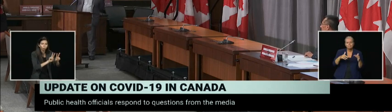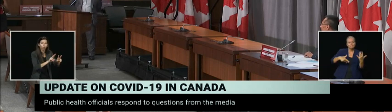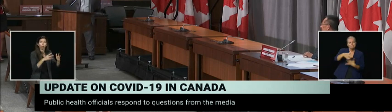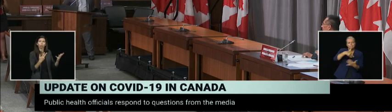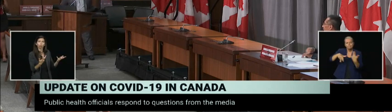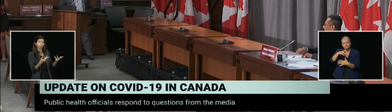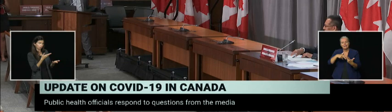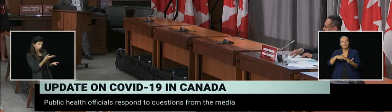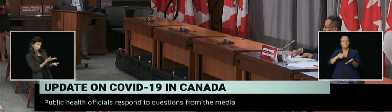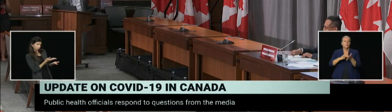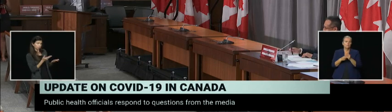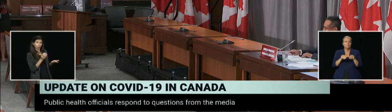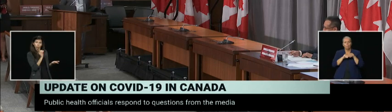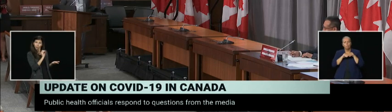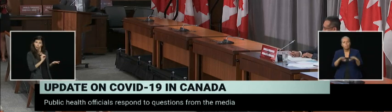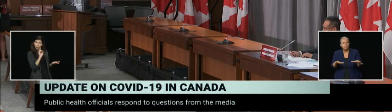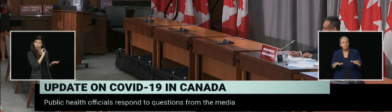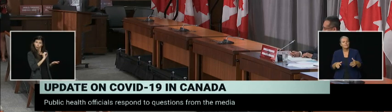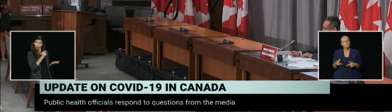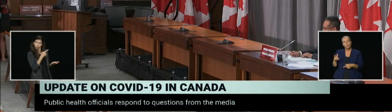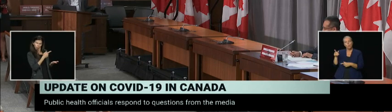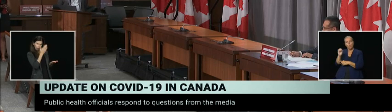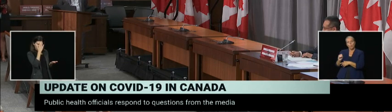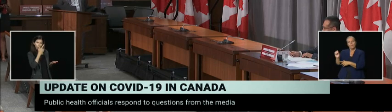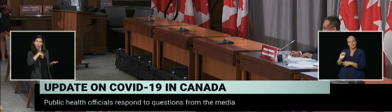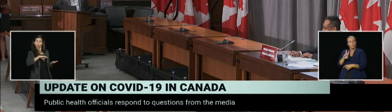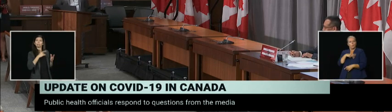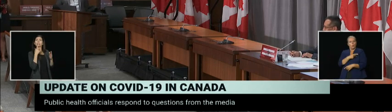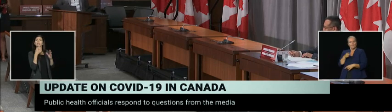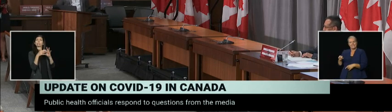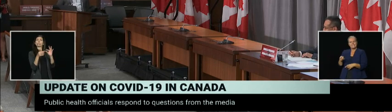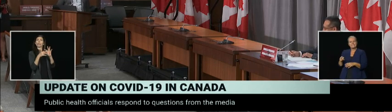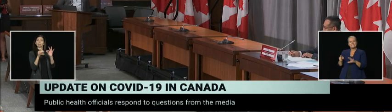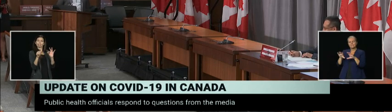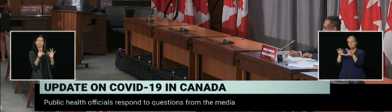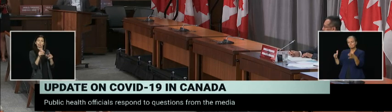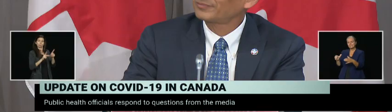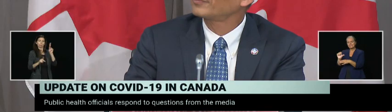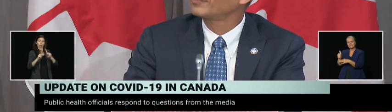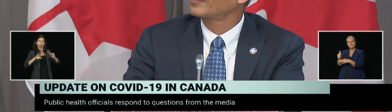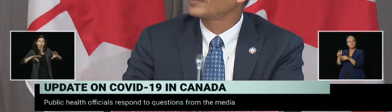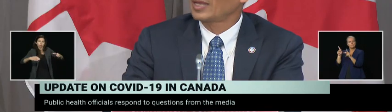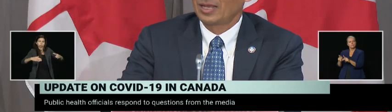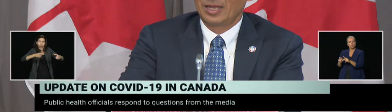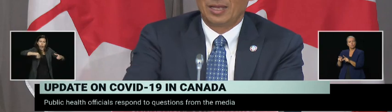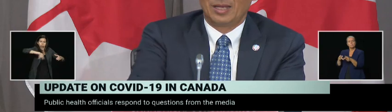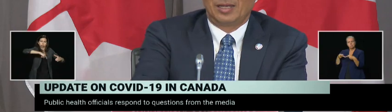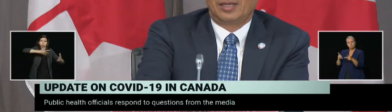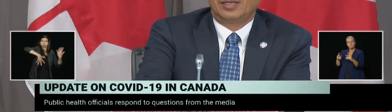look at, you know, messing with those numbers that seem to have held really quite well over the last month since your last projections?